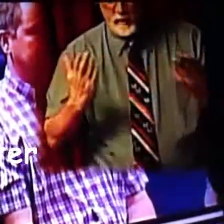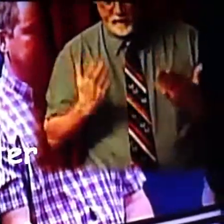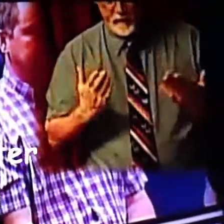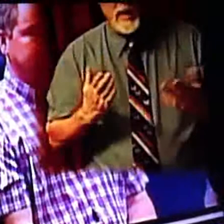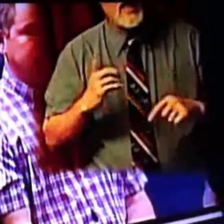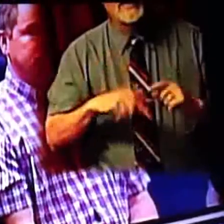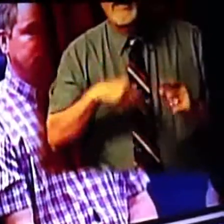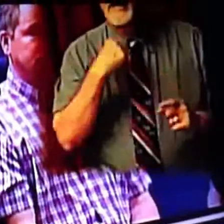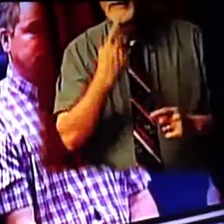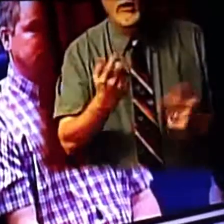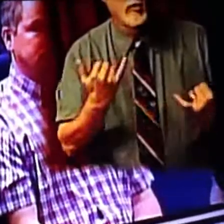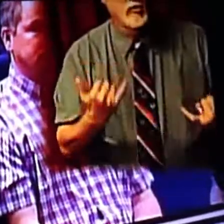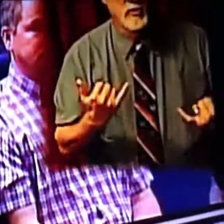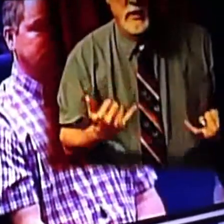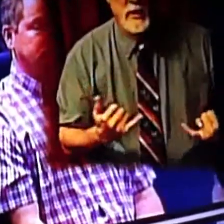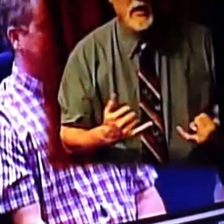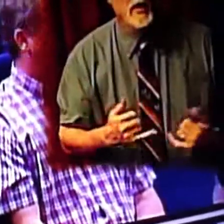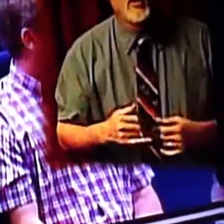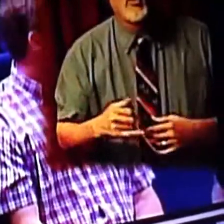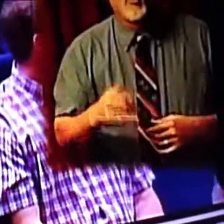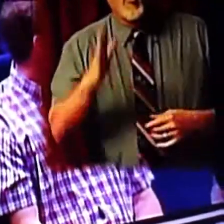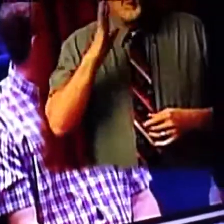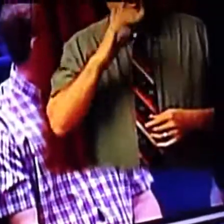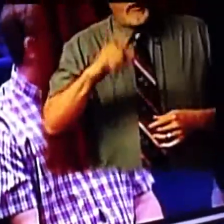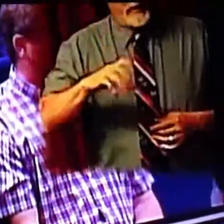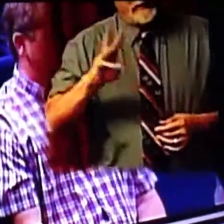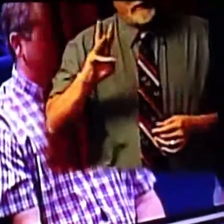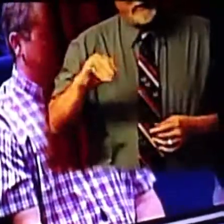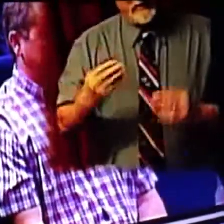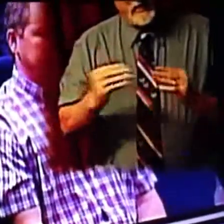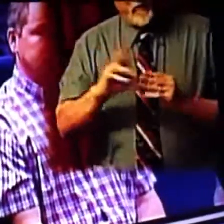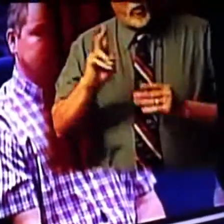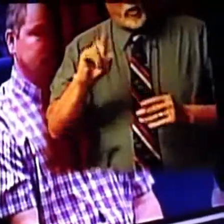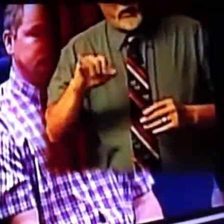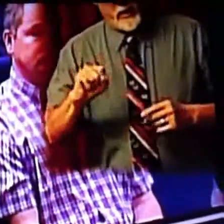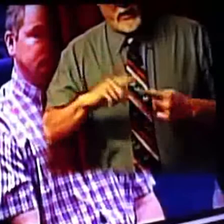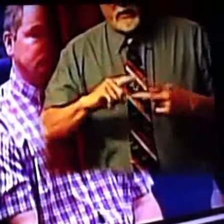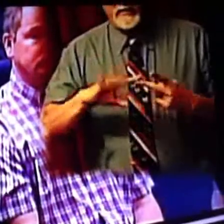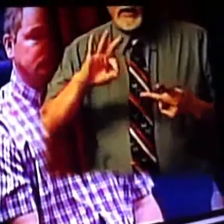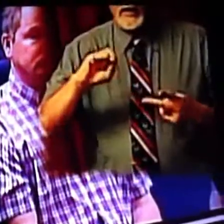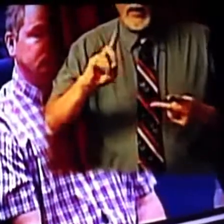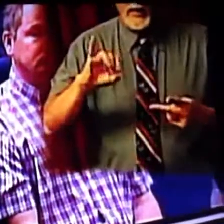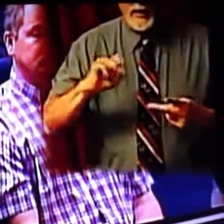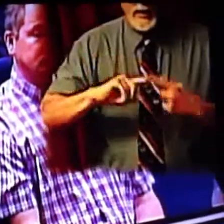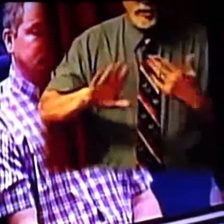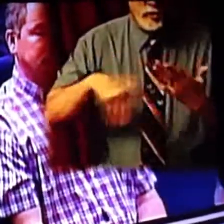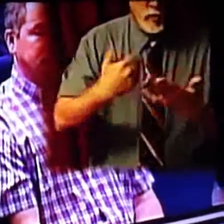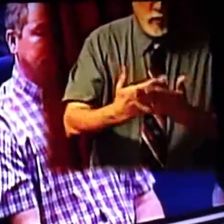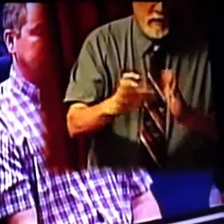can't tell you today is whether we're going to need 60 more days or 90 days to get to that point.